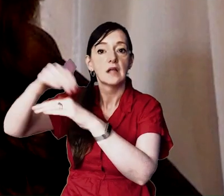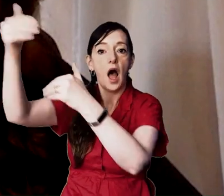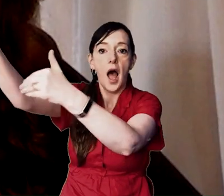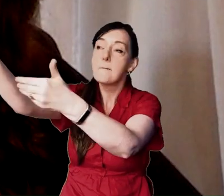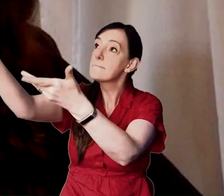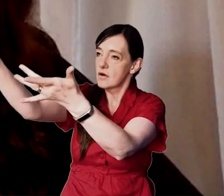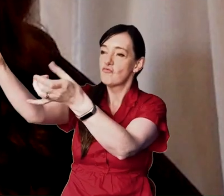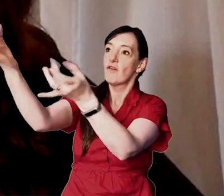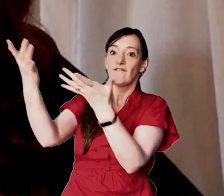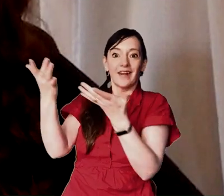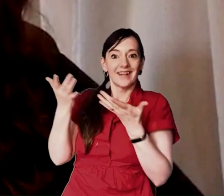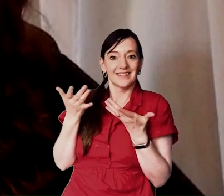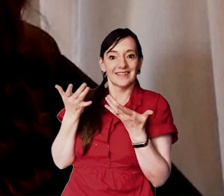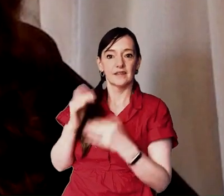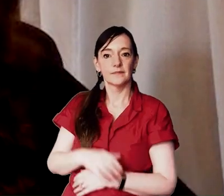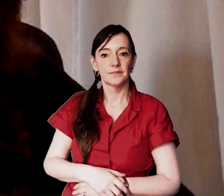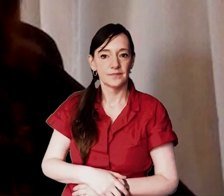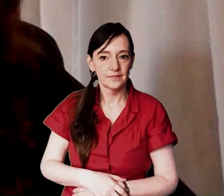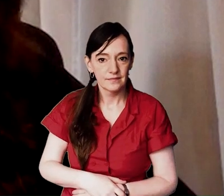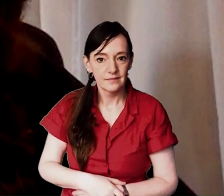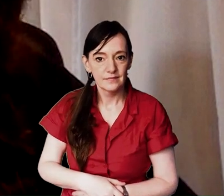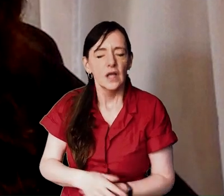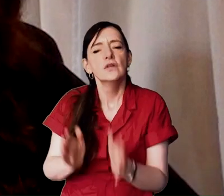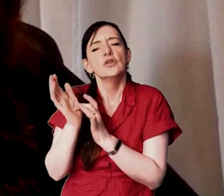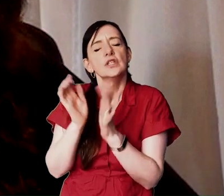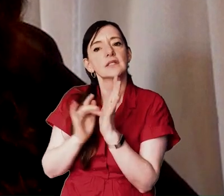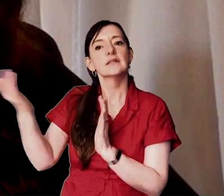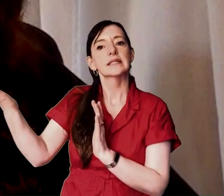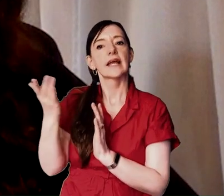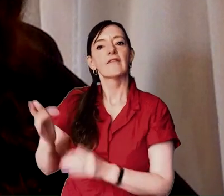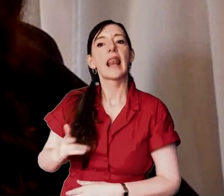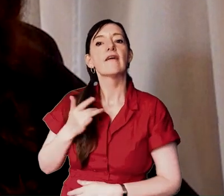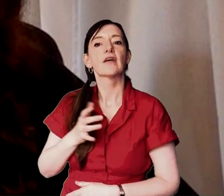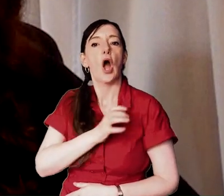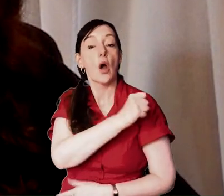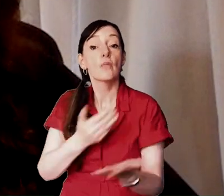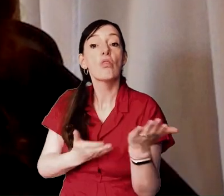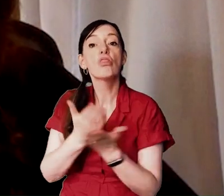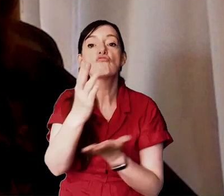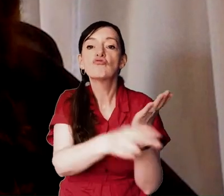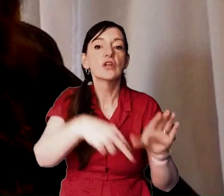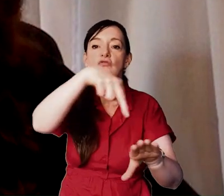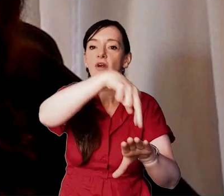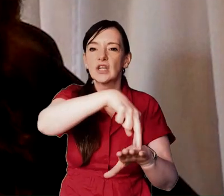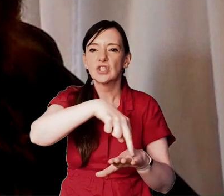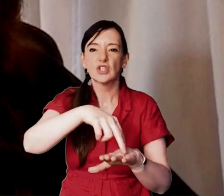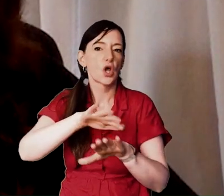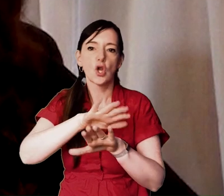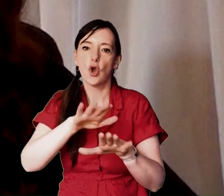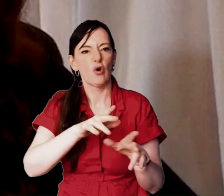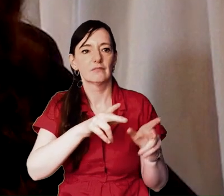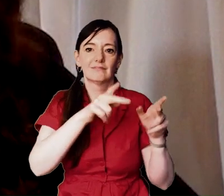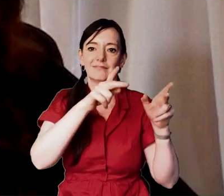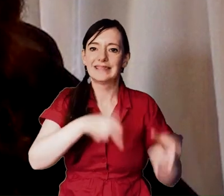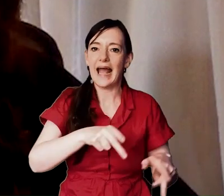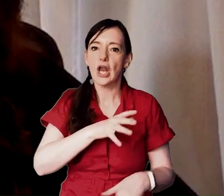so jesus is giving us a living hope through the resurrection he hasn't given us a dead hope it's